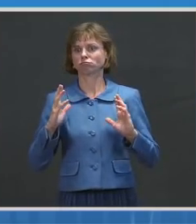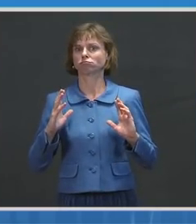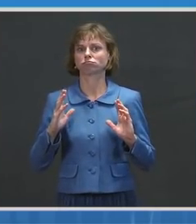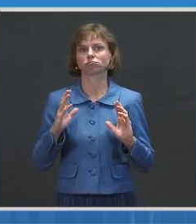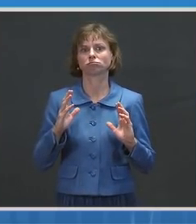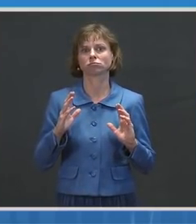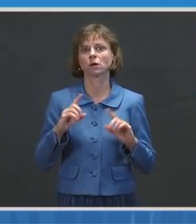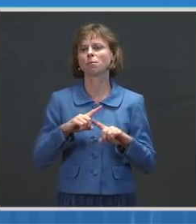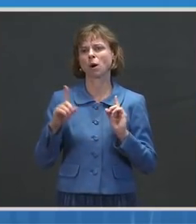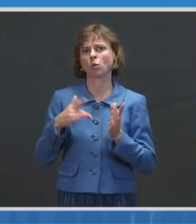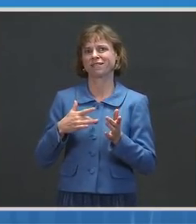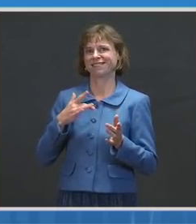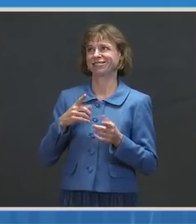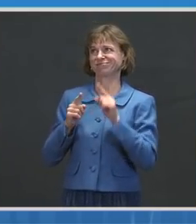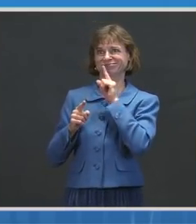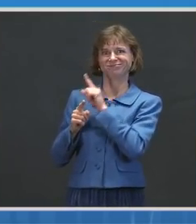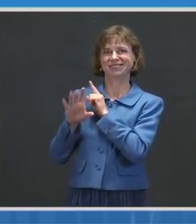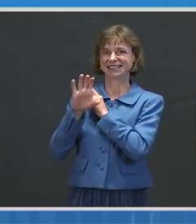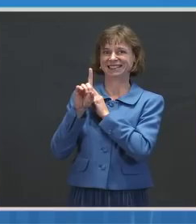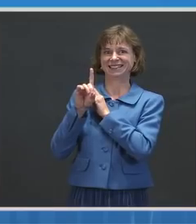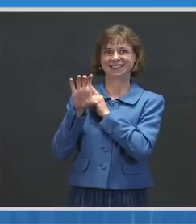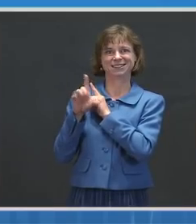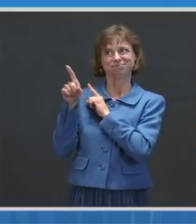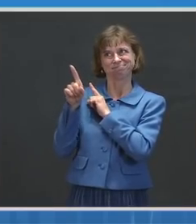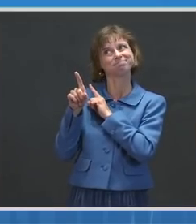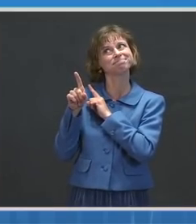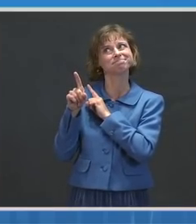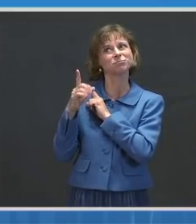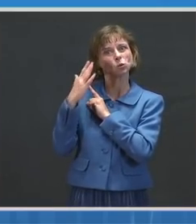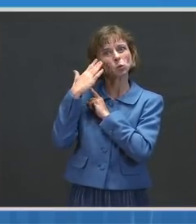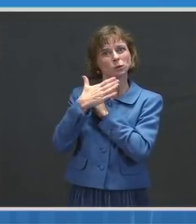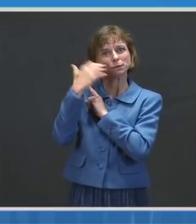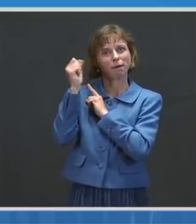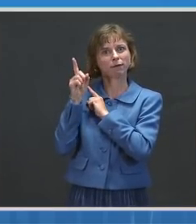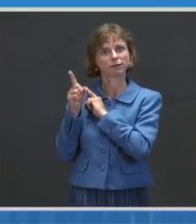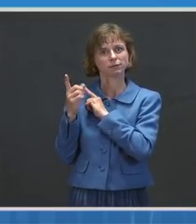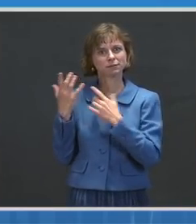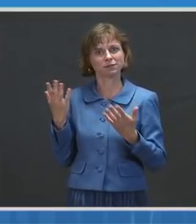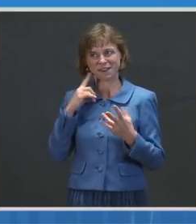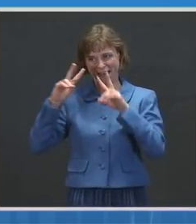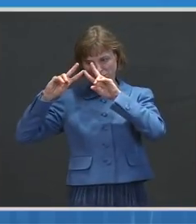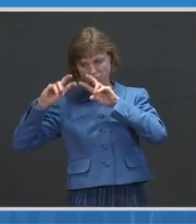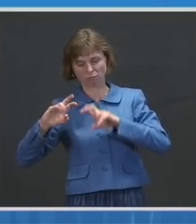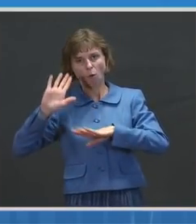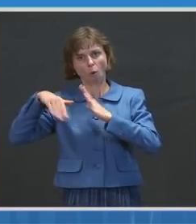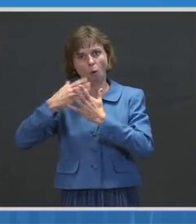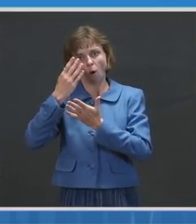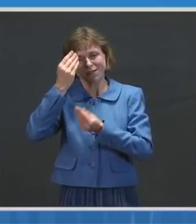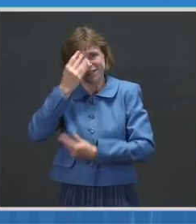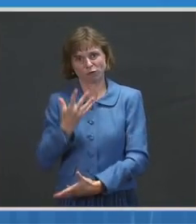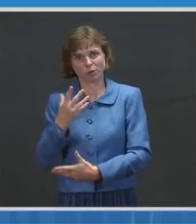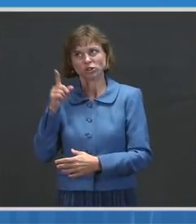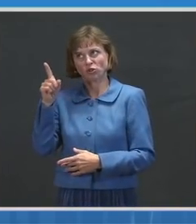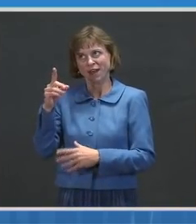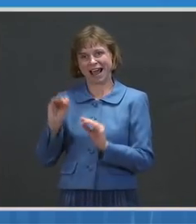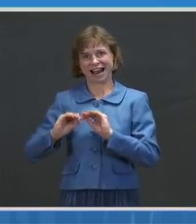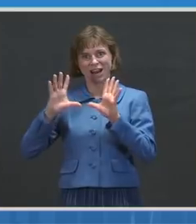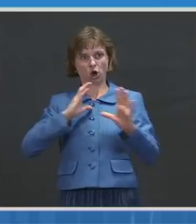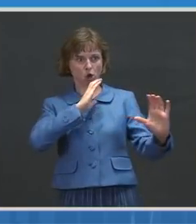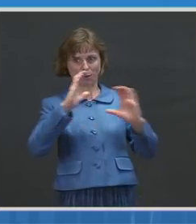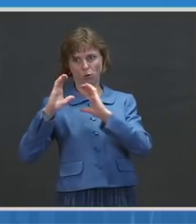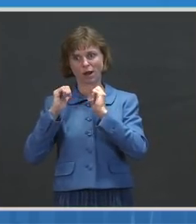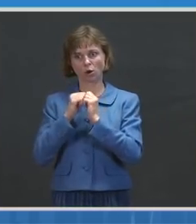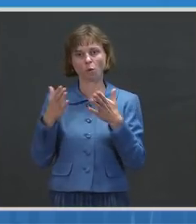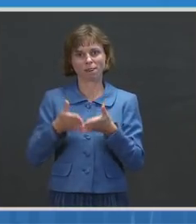voice of the CDC is preeminent here. They look at all of the data. They're clear in communicating with the public, and we will continue to have